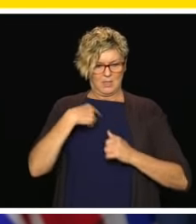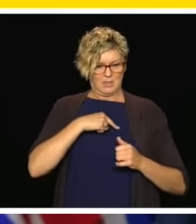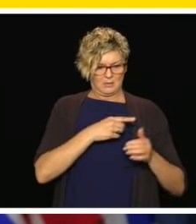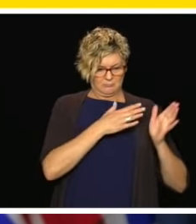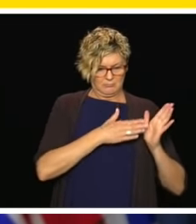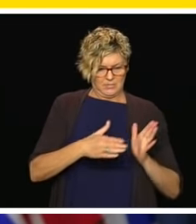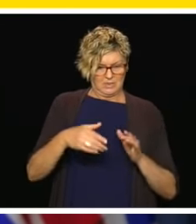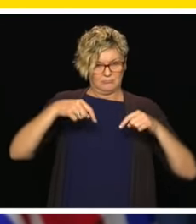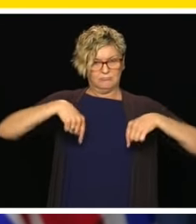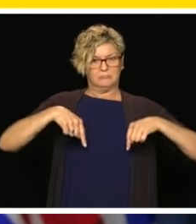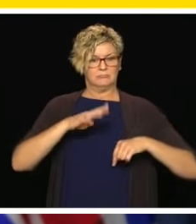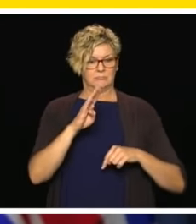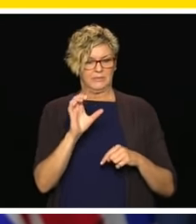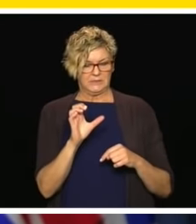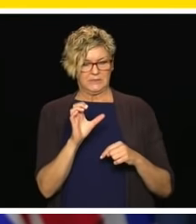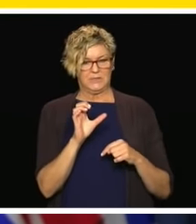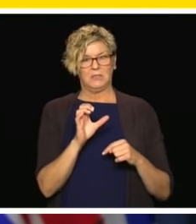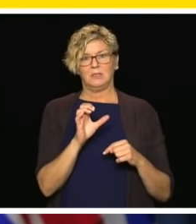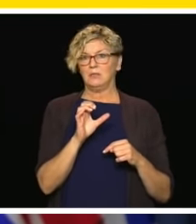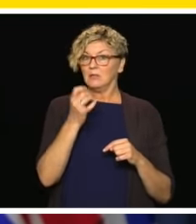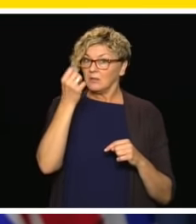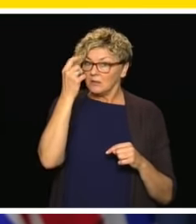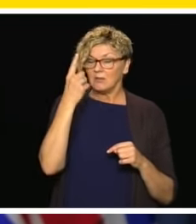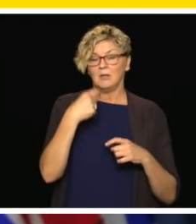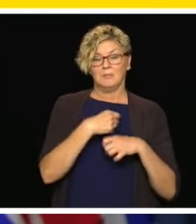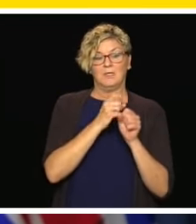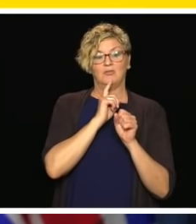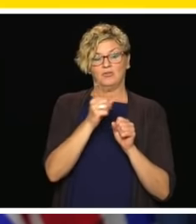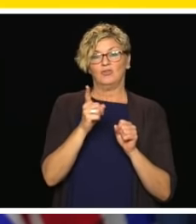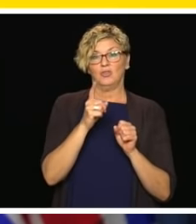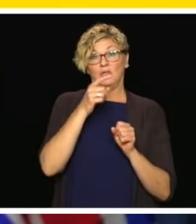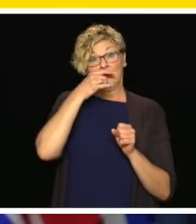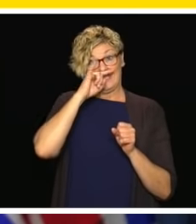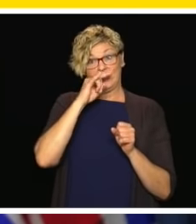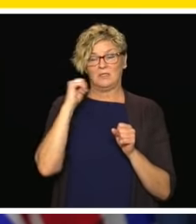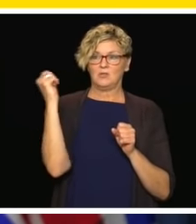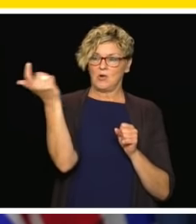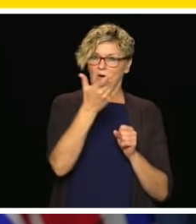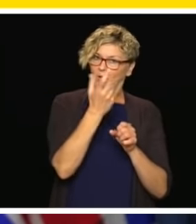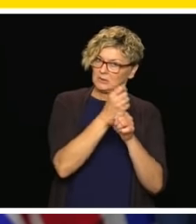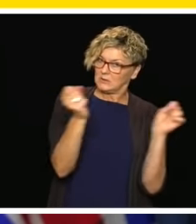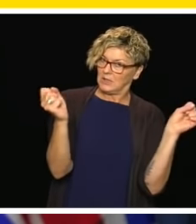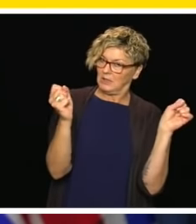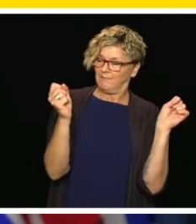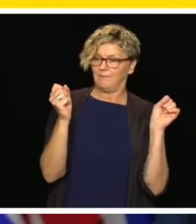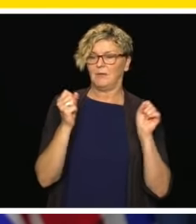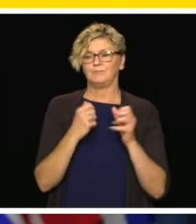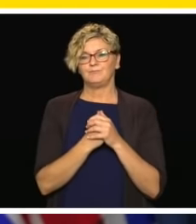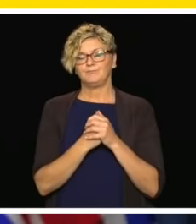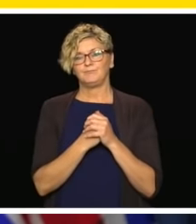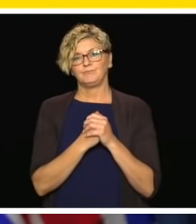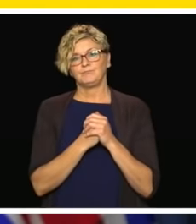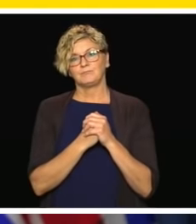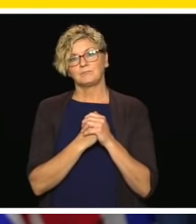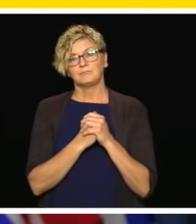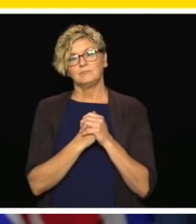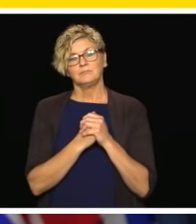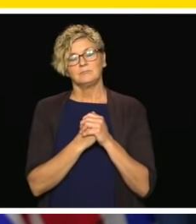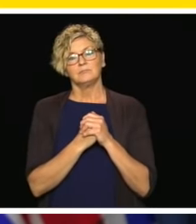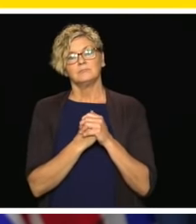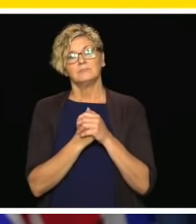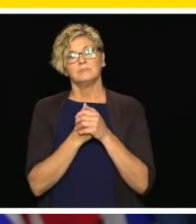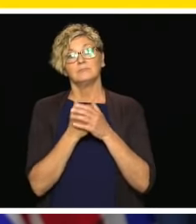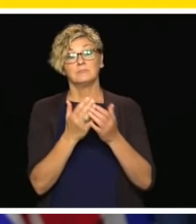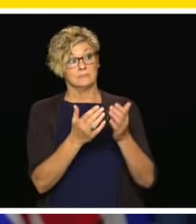people safe and get kids back in some reduced form, albeit returning to in-class instruction.